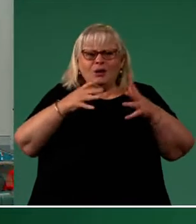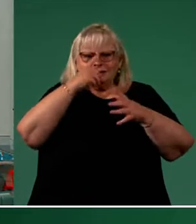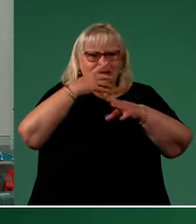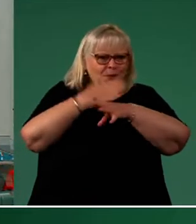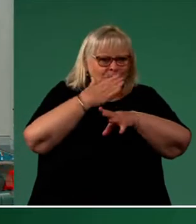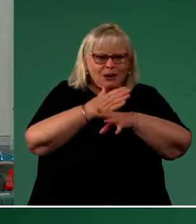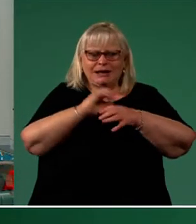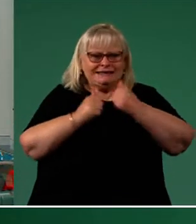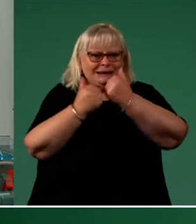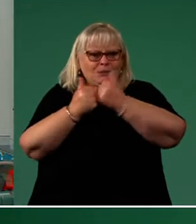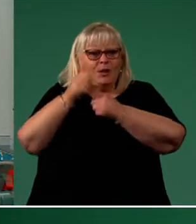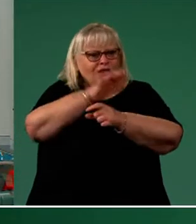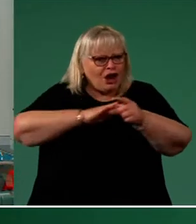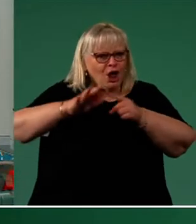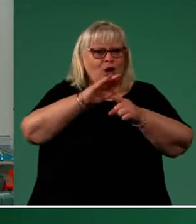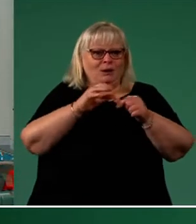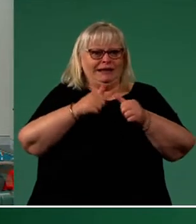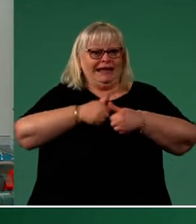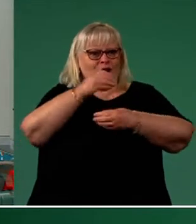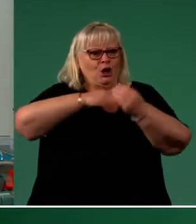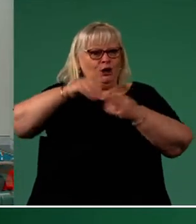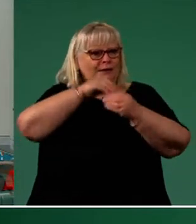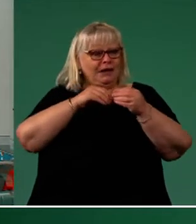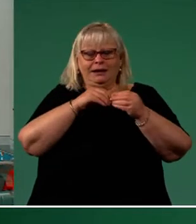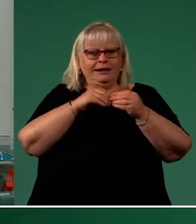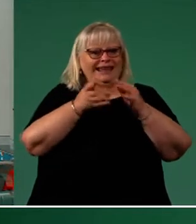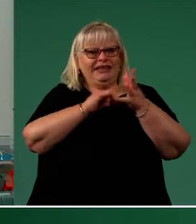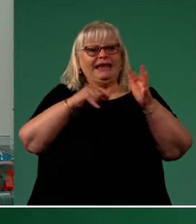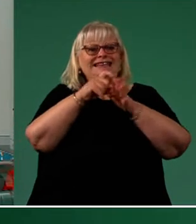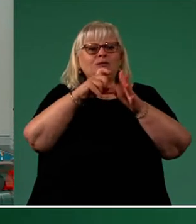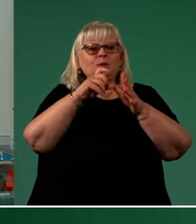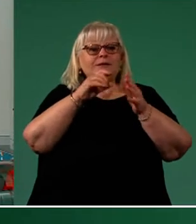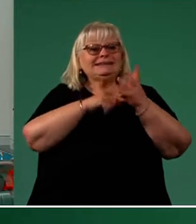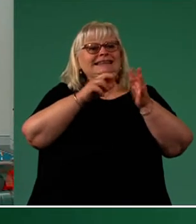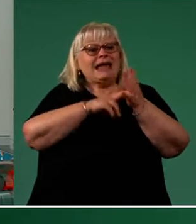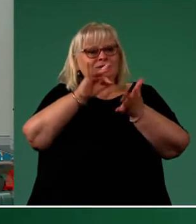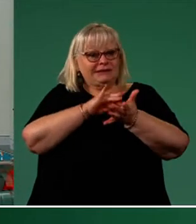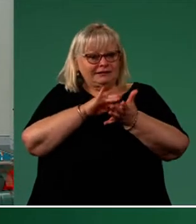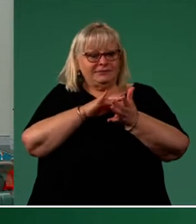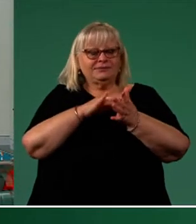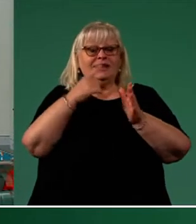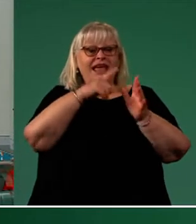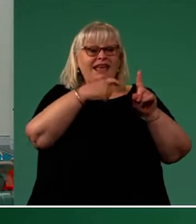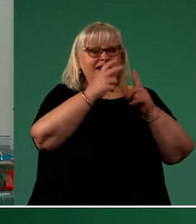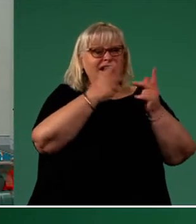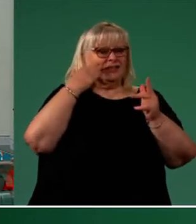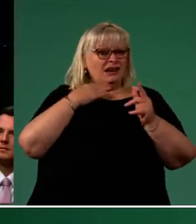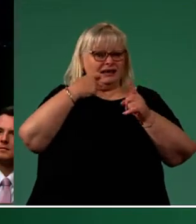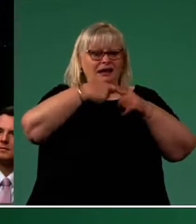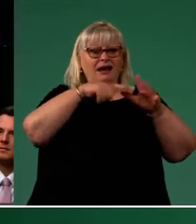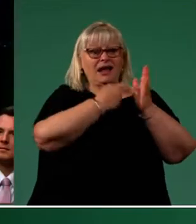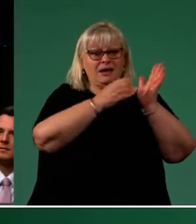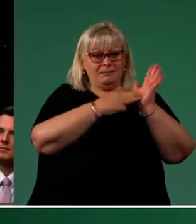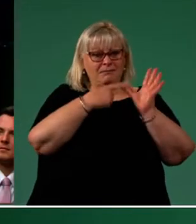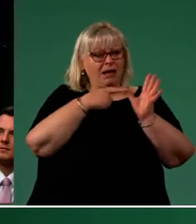supporting the local economy in the now transformed Eastwood Town Centre. Then there's Karma, an extraordinary local businesswoman